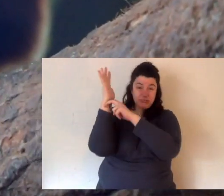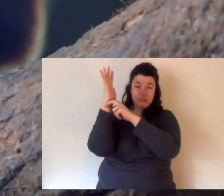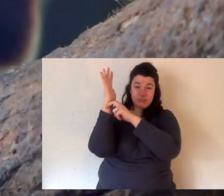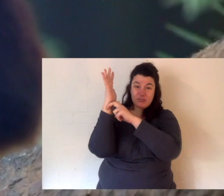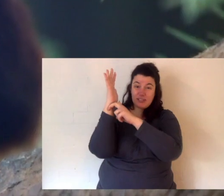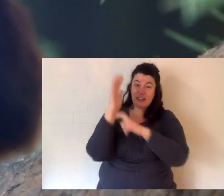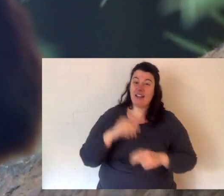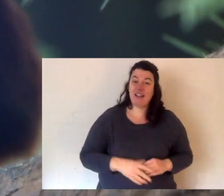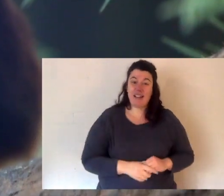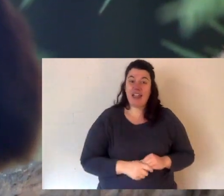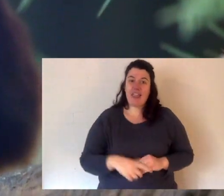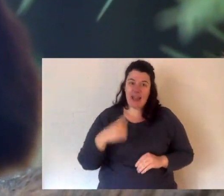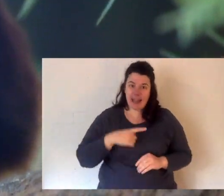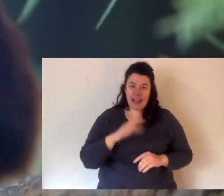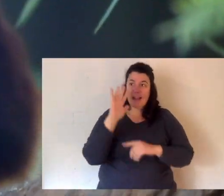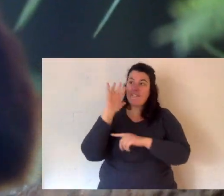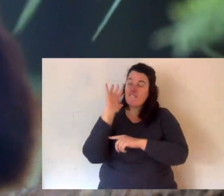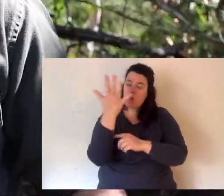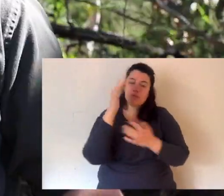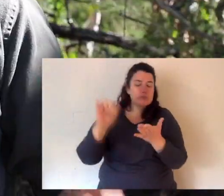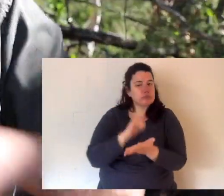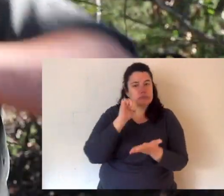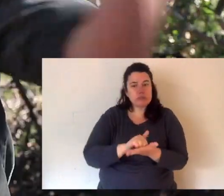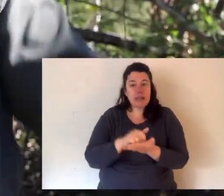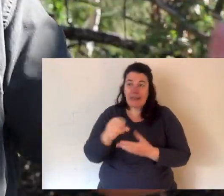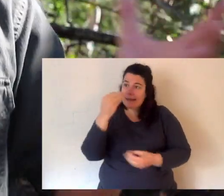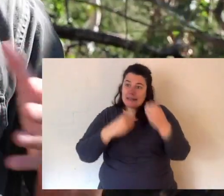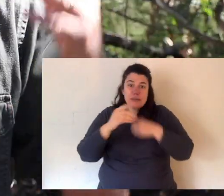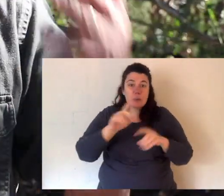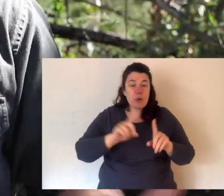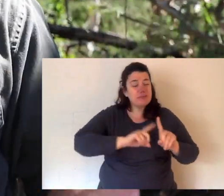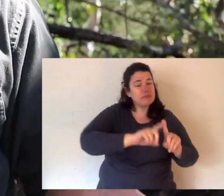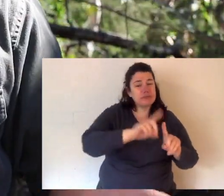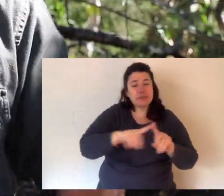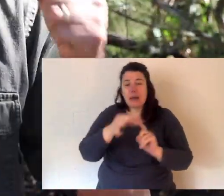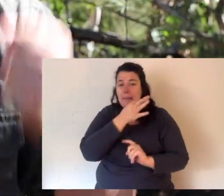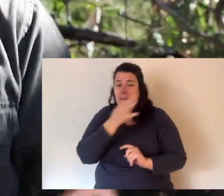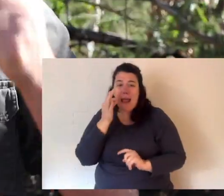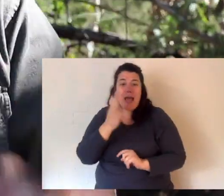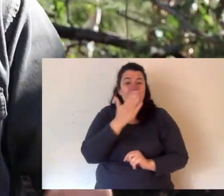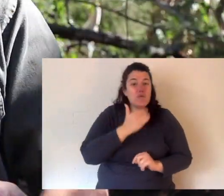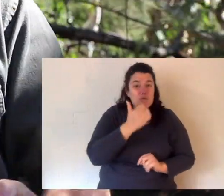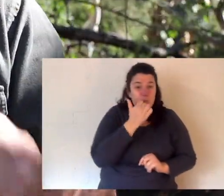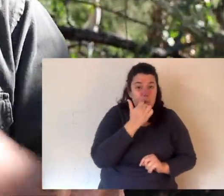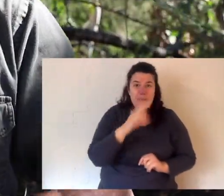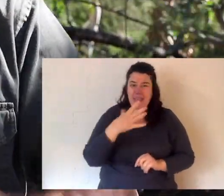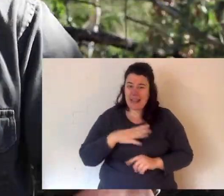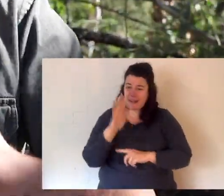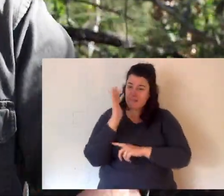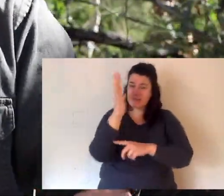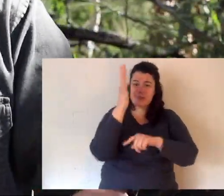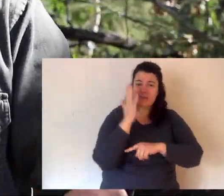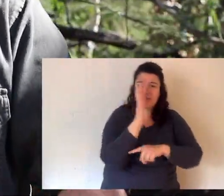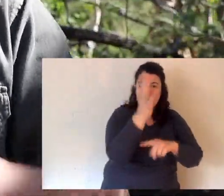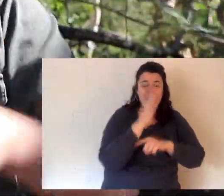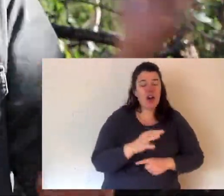intact forests. They eat a range of different plants and fruits but they need forests. Some of the major